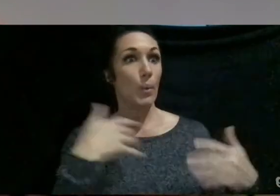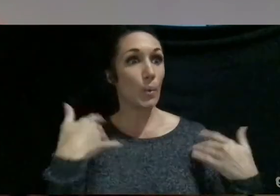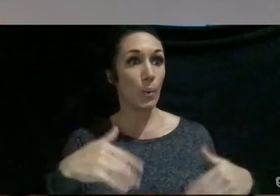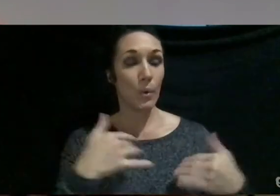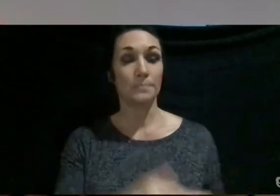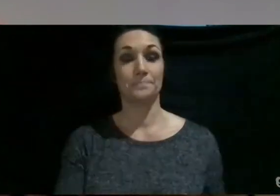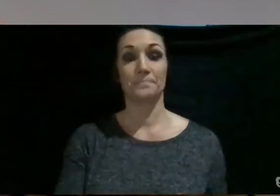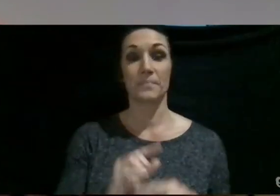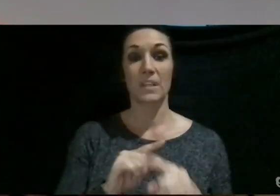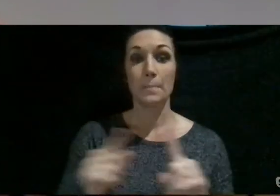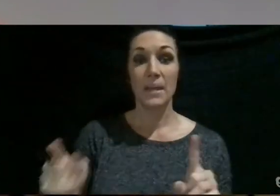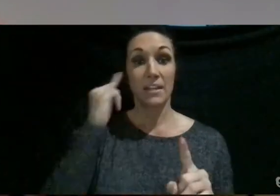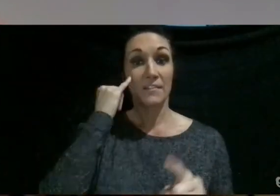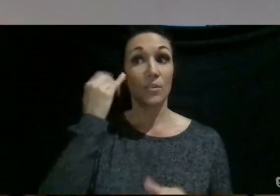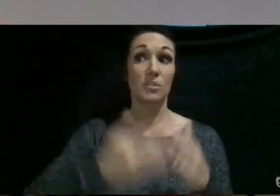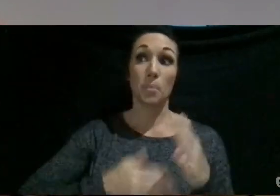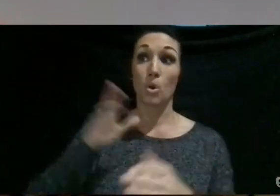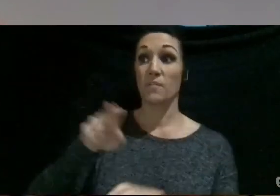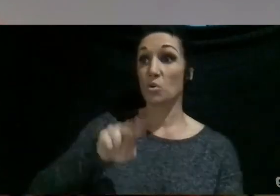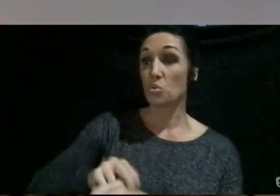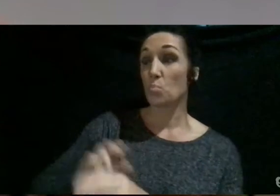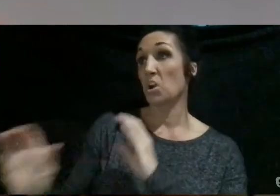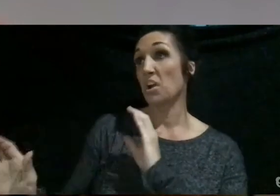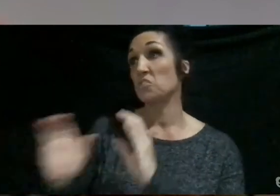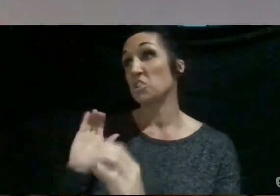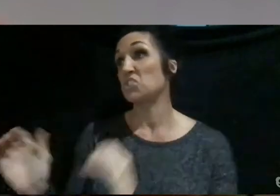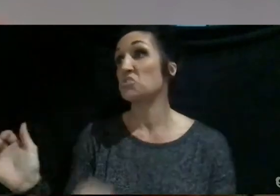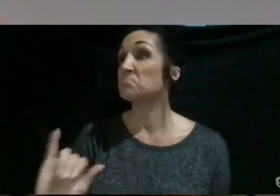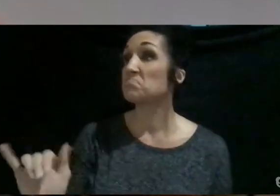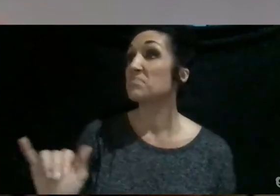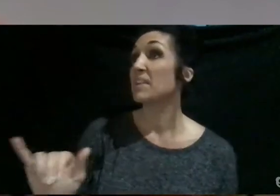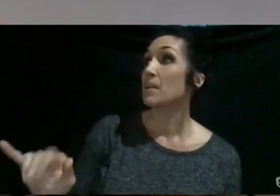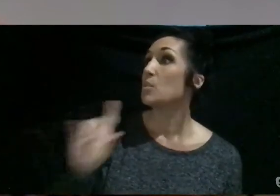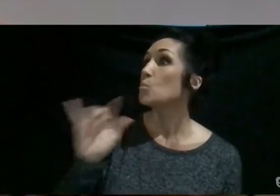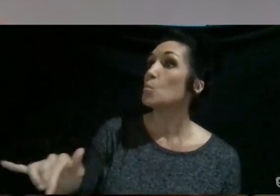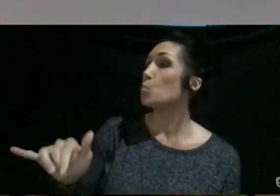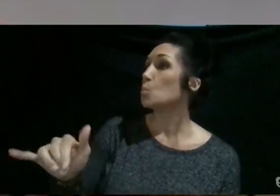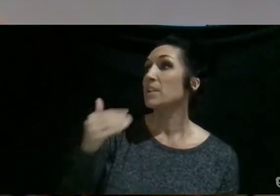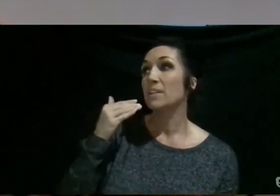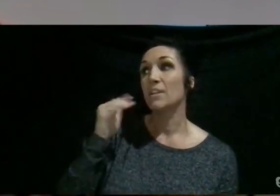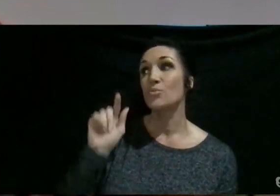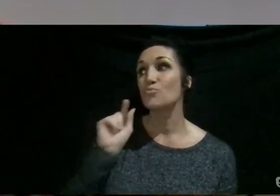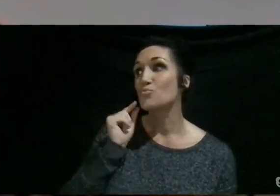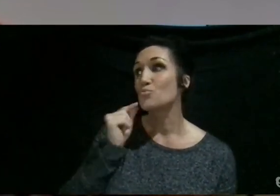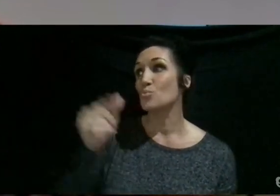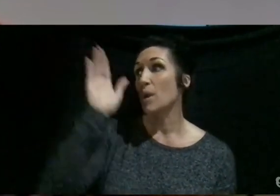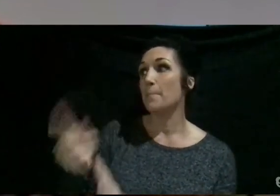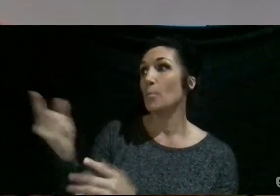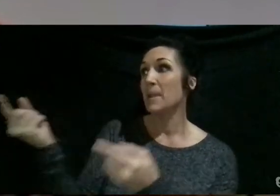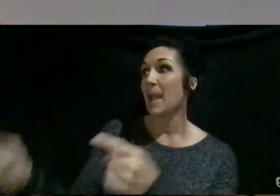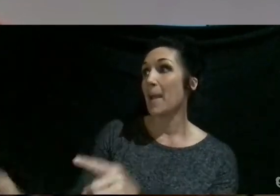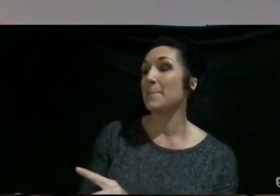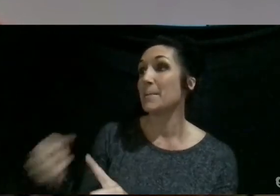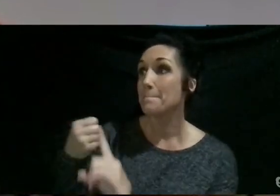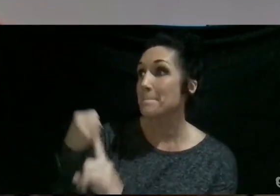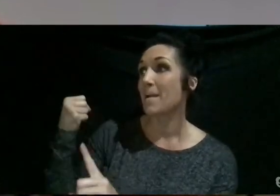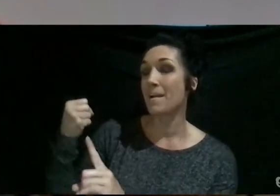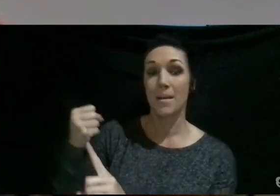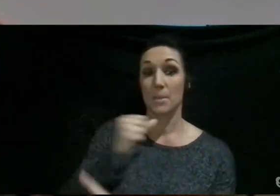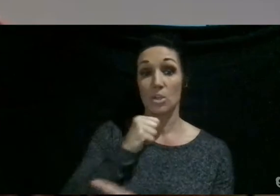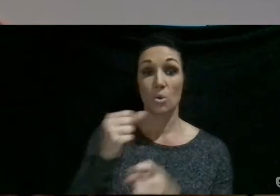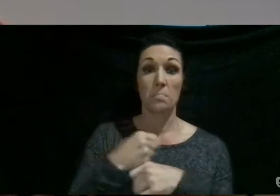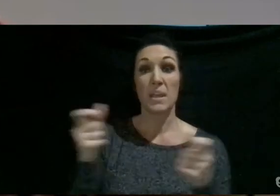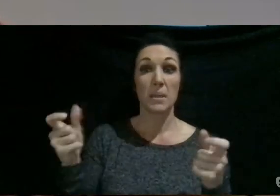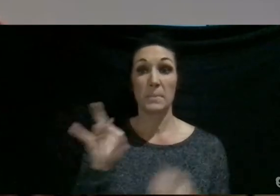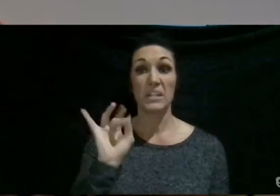it was just like part of our normal conversation, just like, guys, this really cool God moment happened today. And like, you don't even like make a big deal out of it.